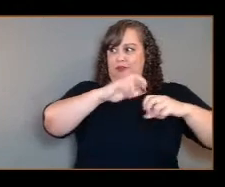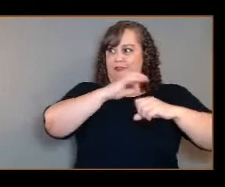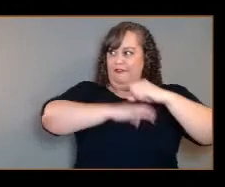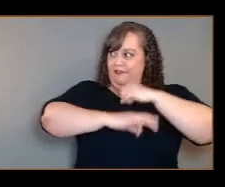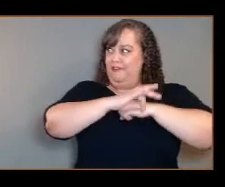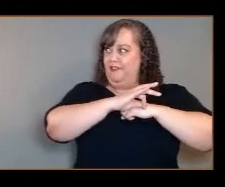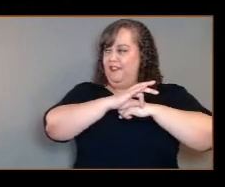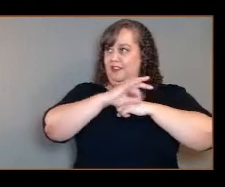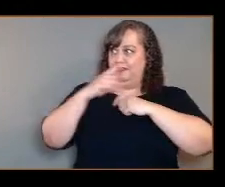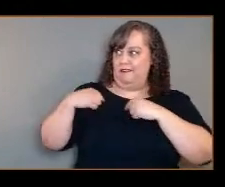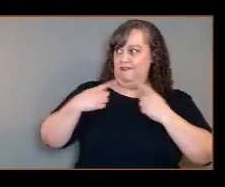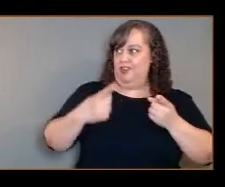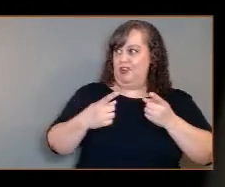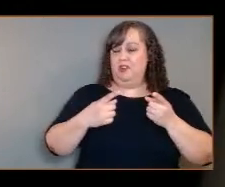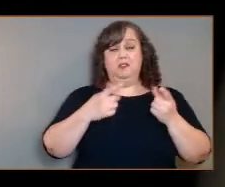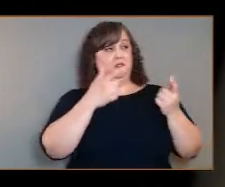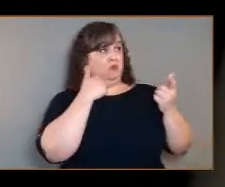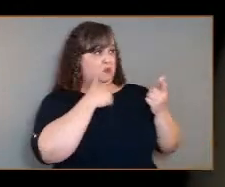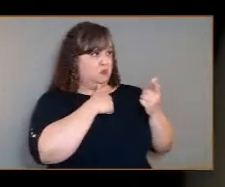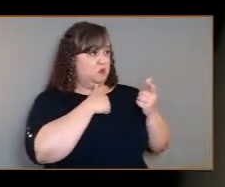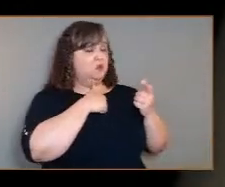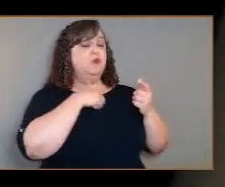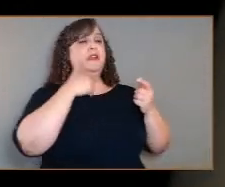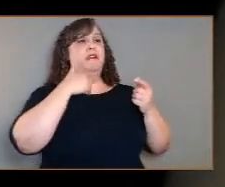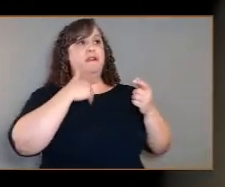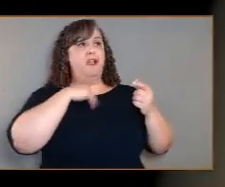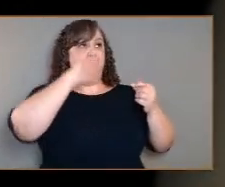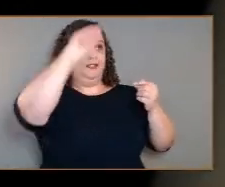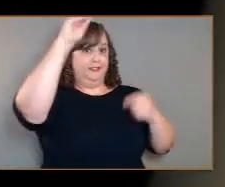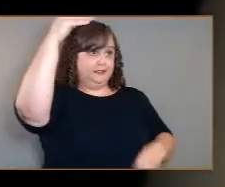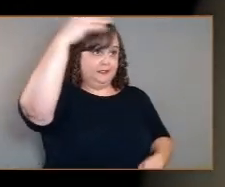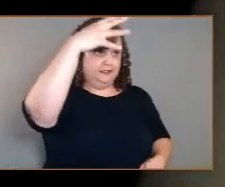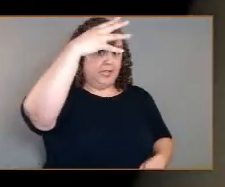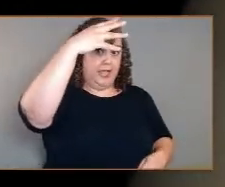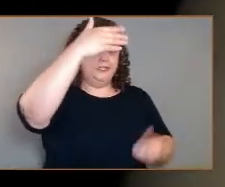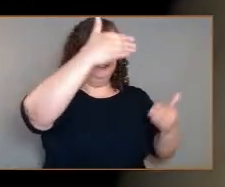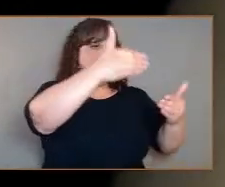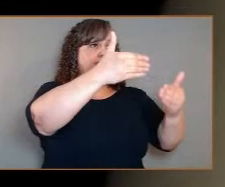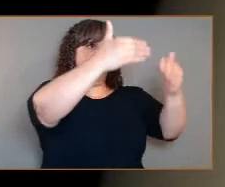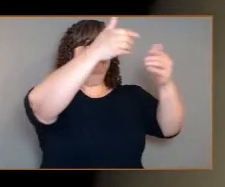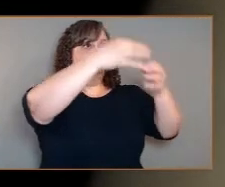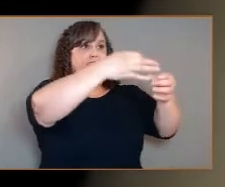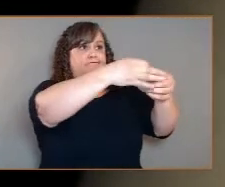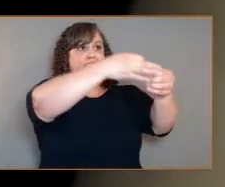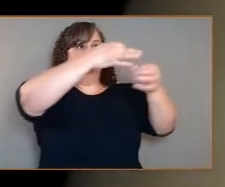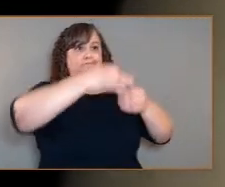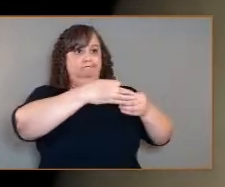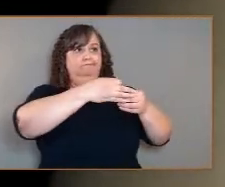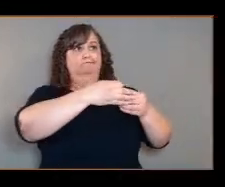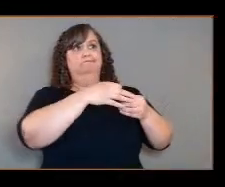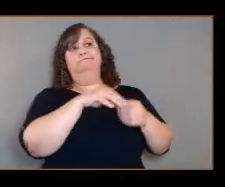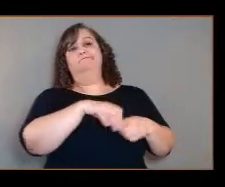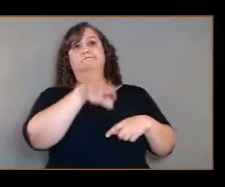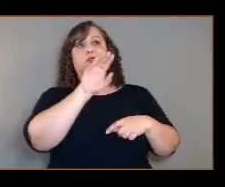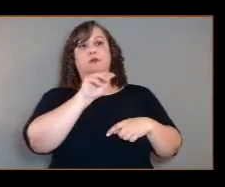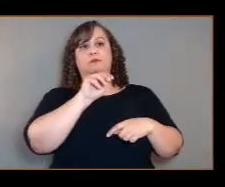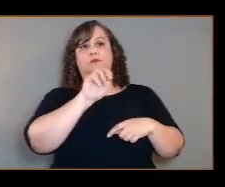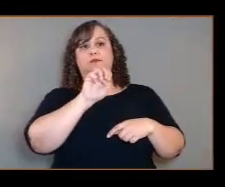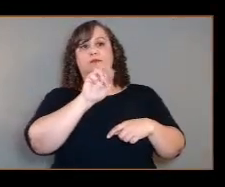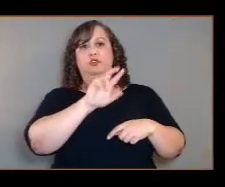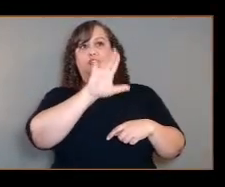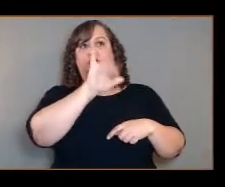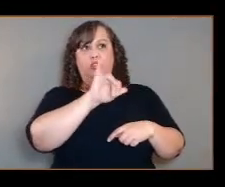there's Mercury, and then there's Venus with a very thick atmosphere. And the next one out is Earth